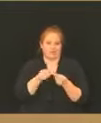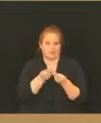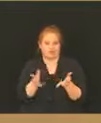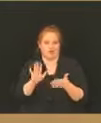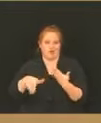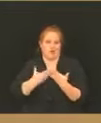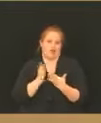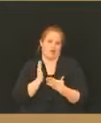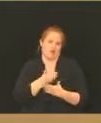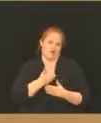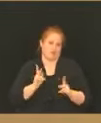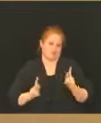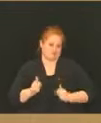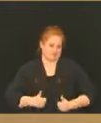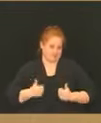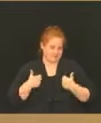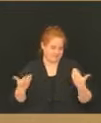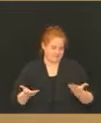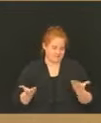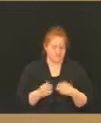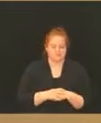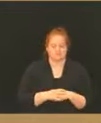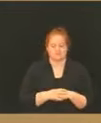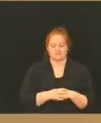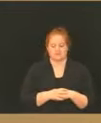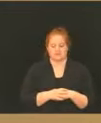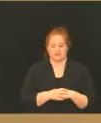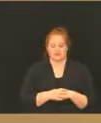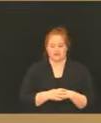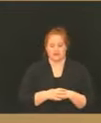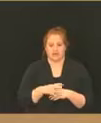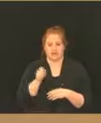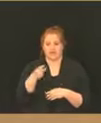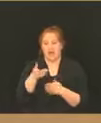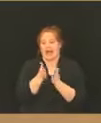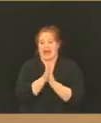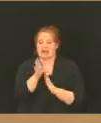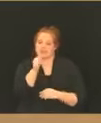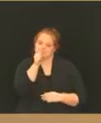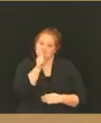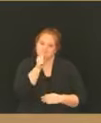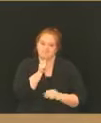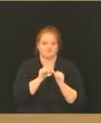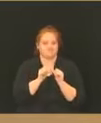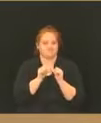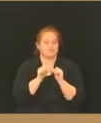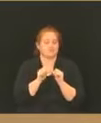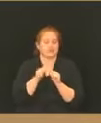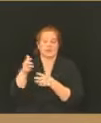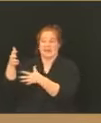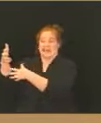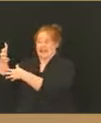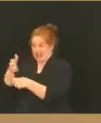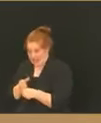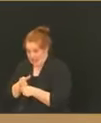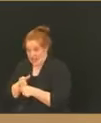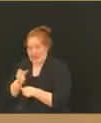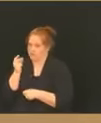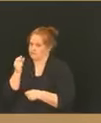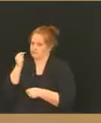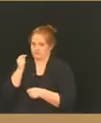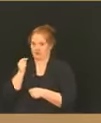of all of our residents. So if I can just echo the ask that everybody continue to be patient, we as soon as we're getting doses in our